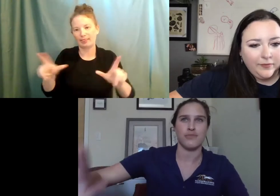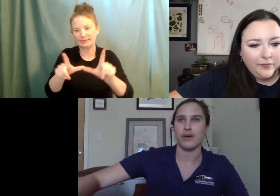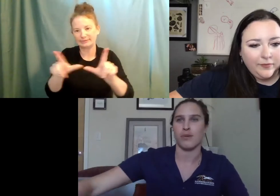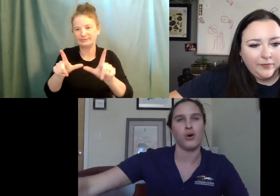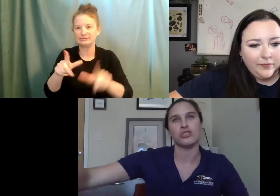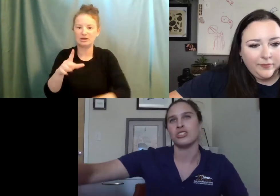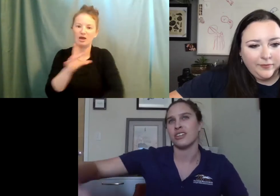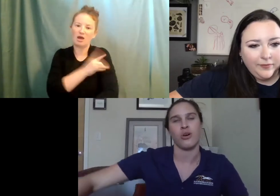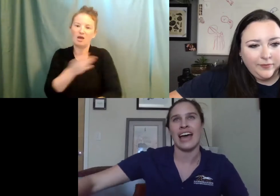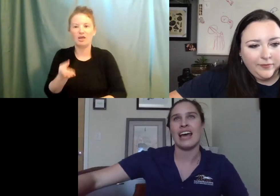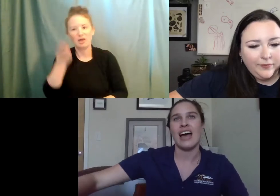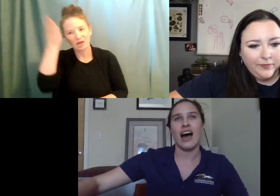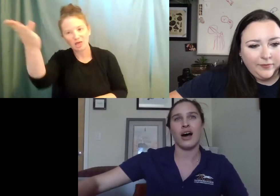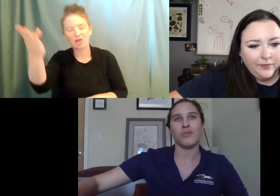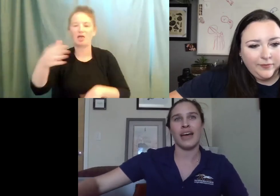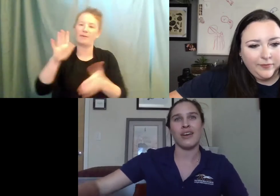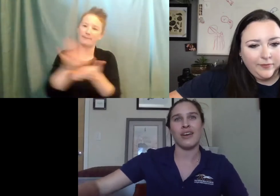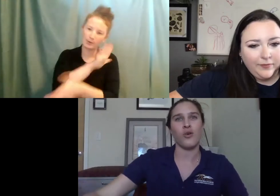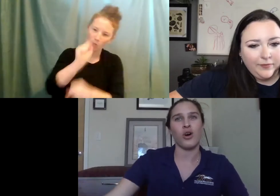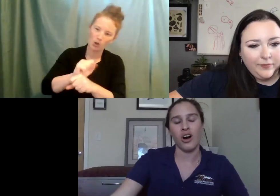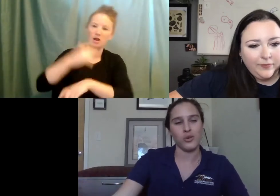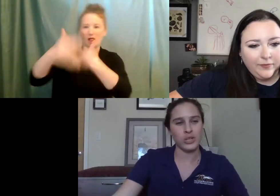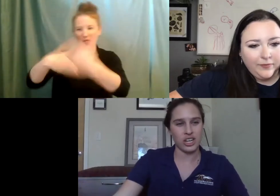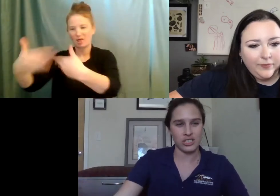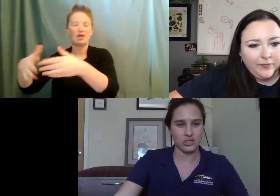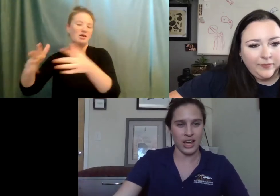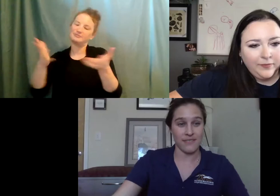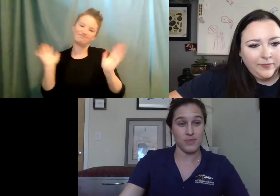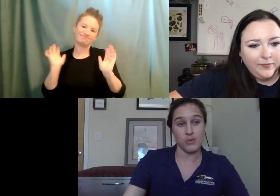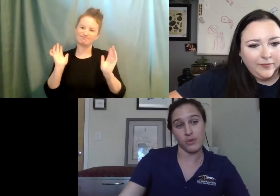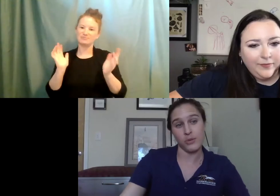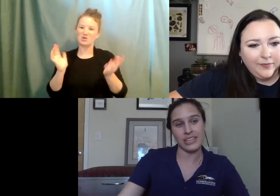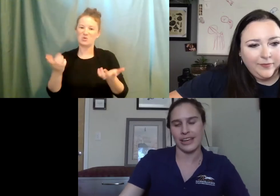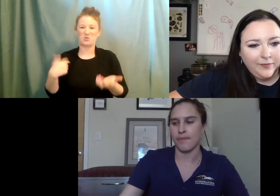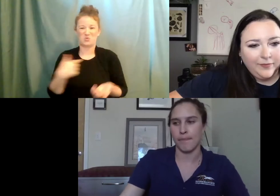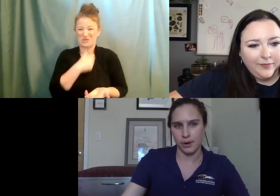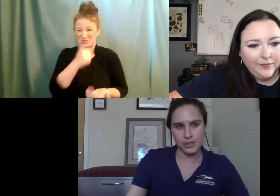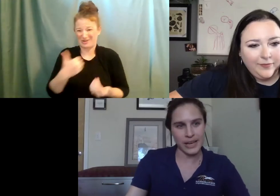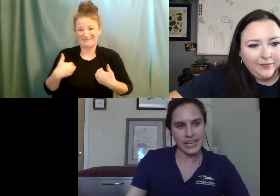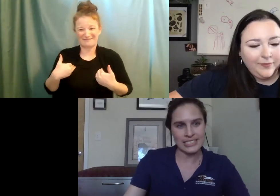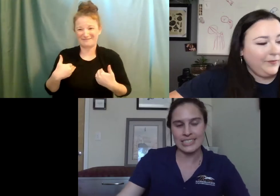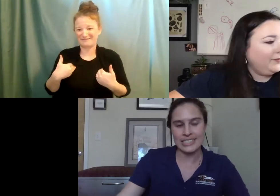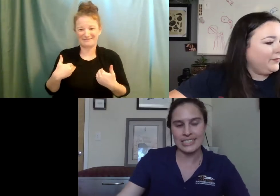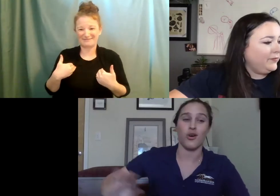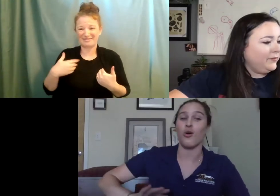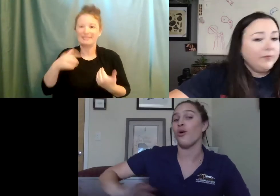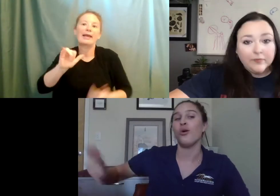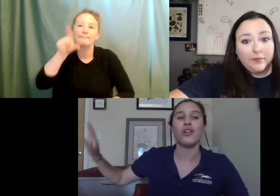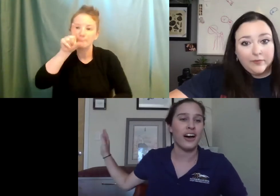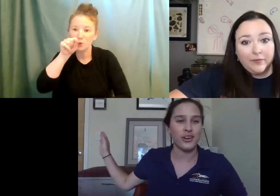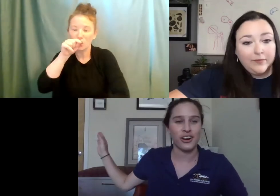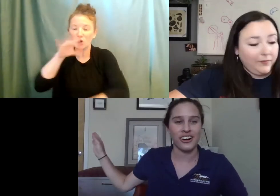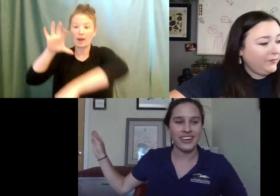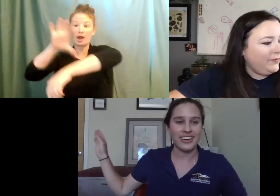to submit proposals and go through with that. Um, and overall we generally don't have the people permitted, like bird banding is a